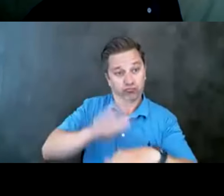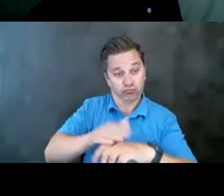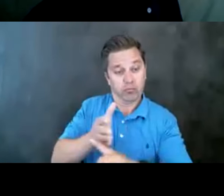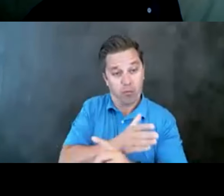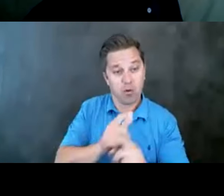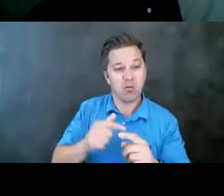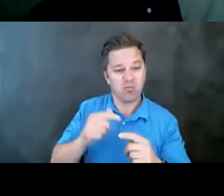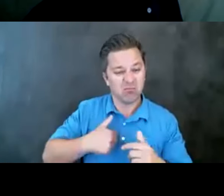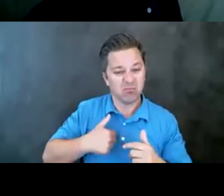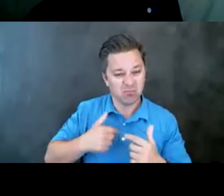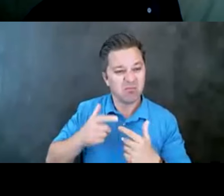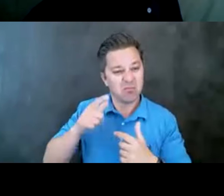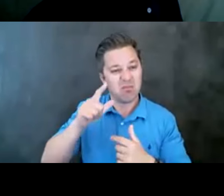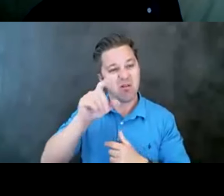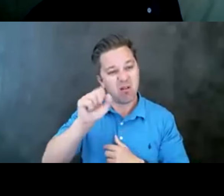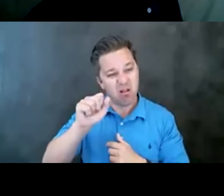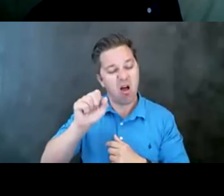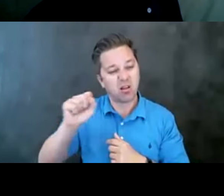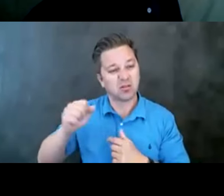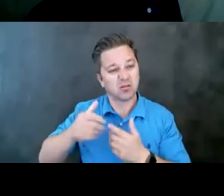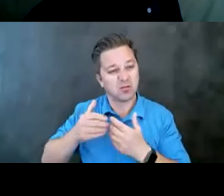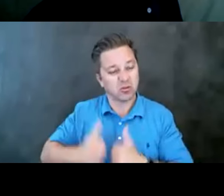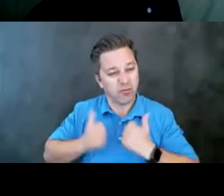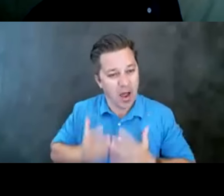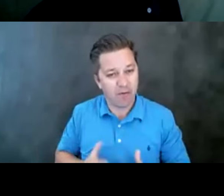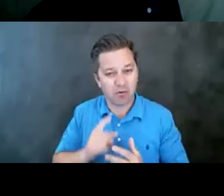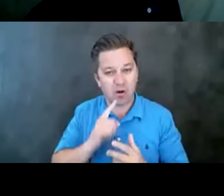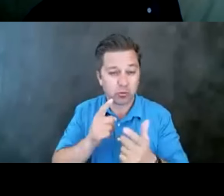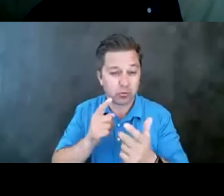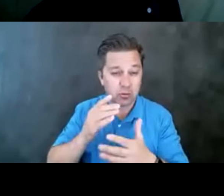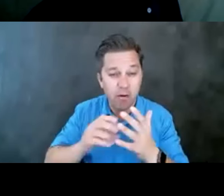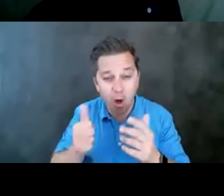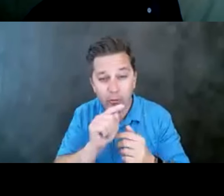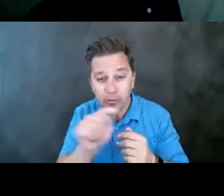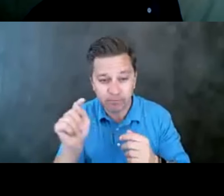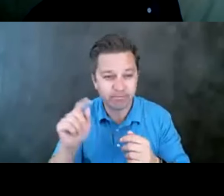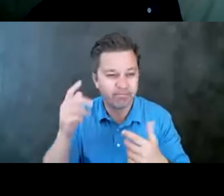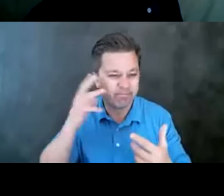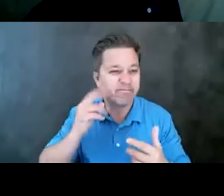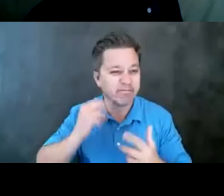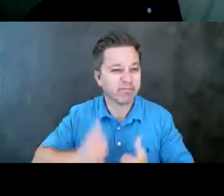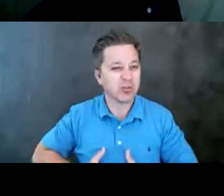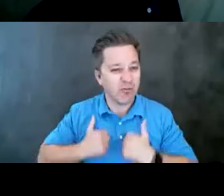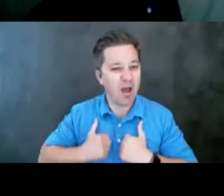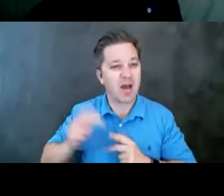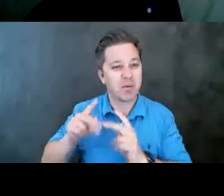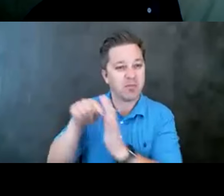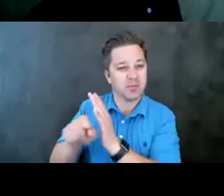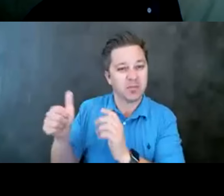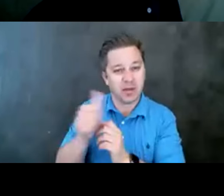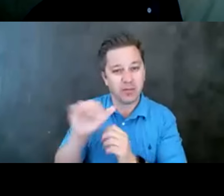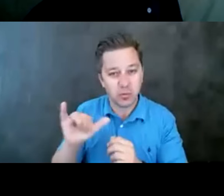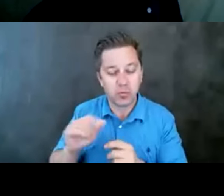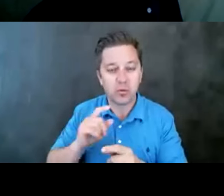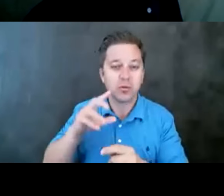lost survivor. That's why I do this work. I imagine there's many other lost survivors on the meeting today. So getting into conversations about means